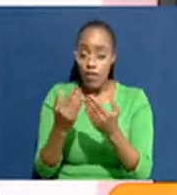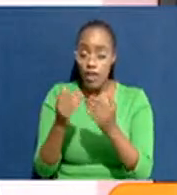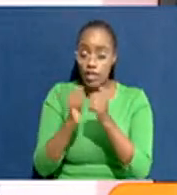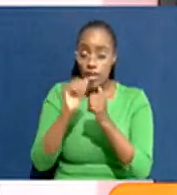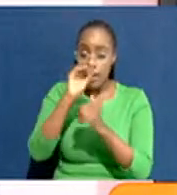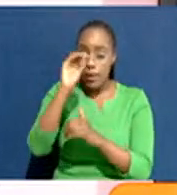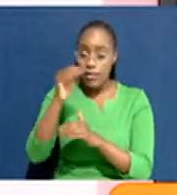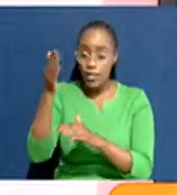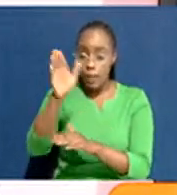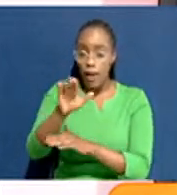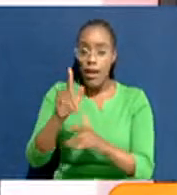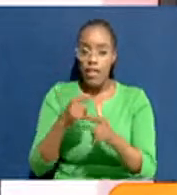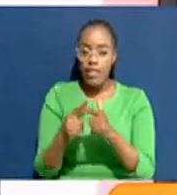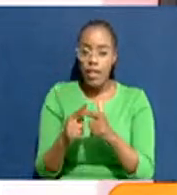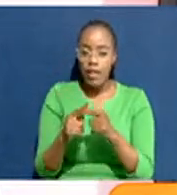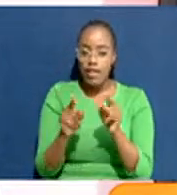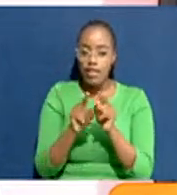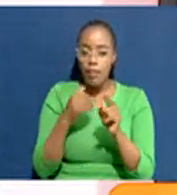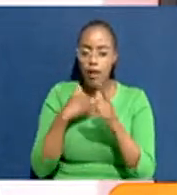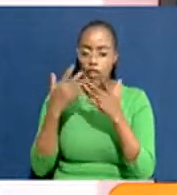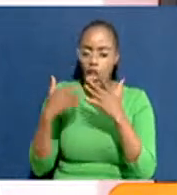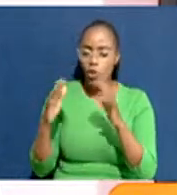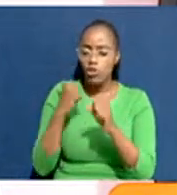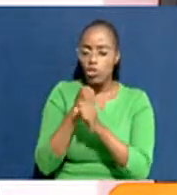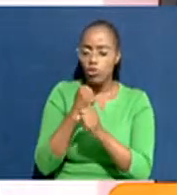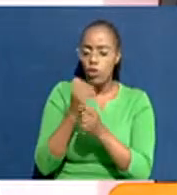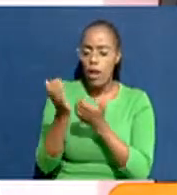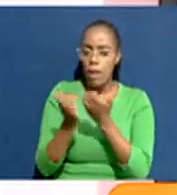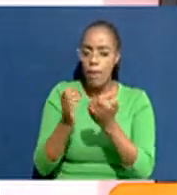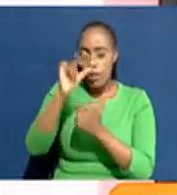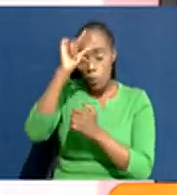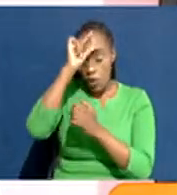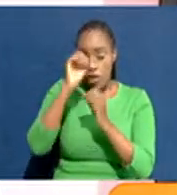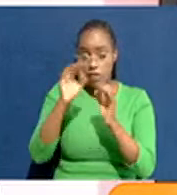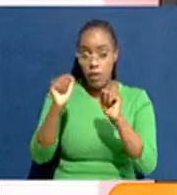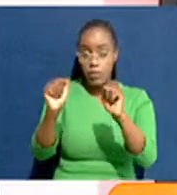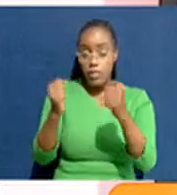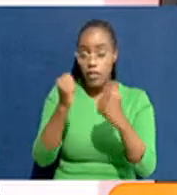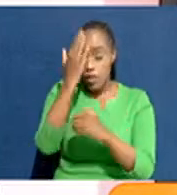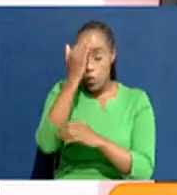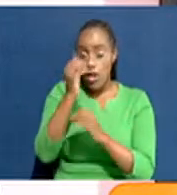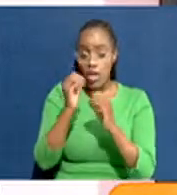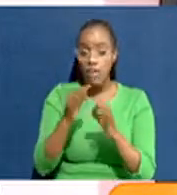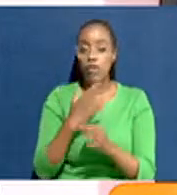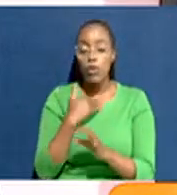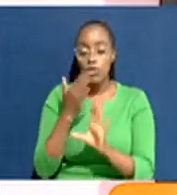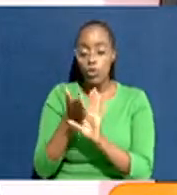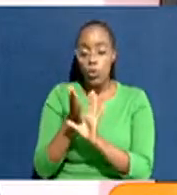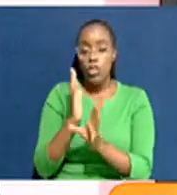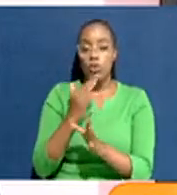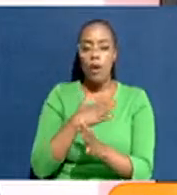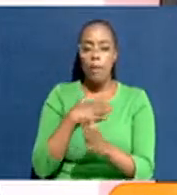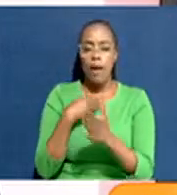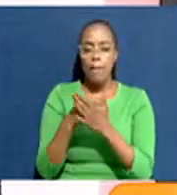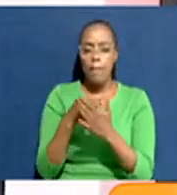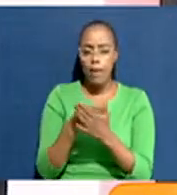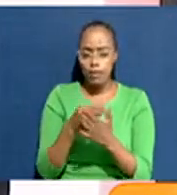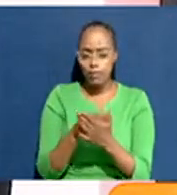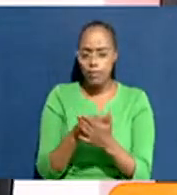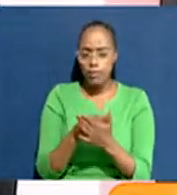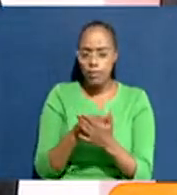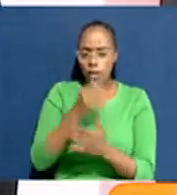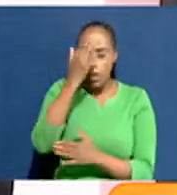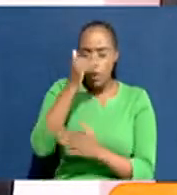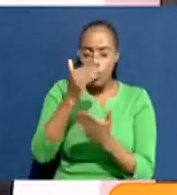return? Otherwise, I am actually running a loss-making business, if at all I'm saving. You know, and if I want to withdraw my money, why should I, you know,